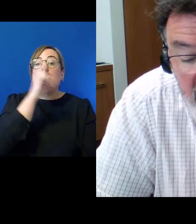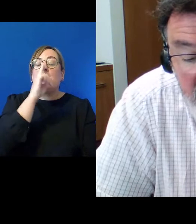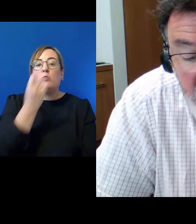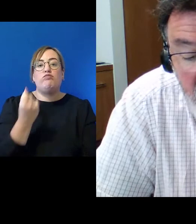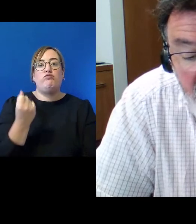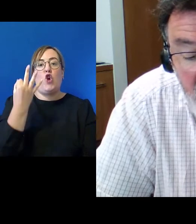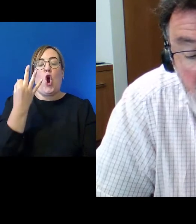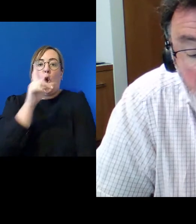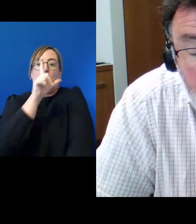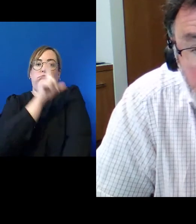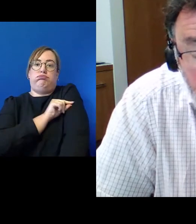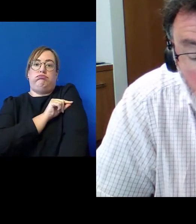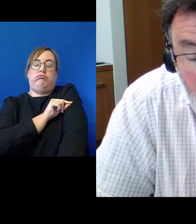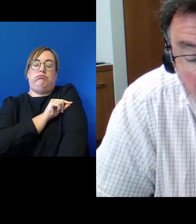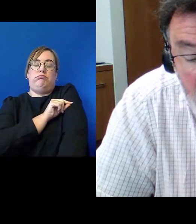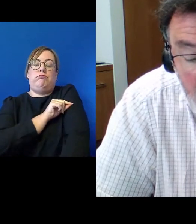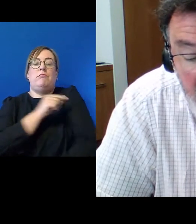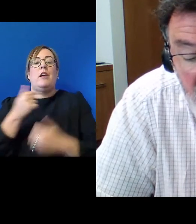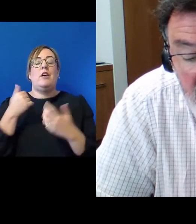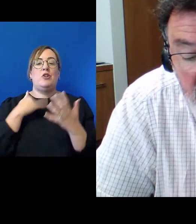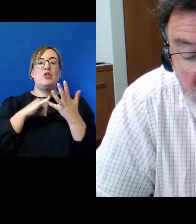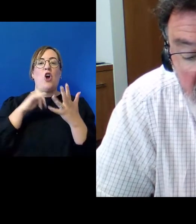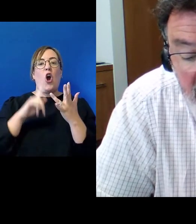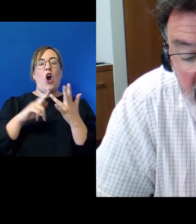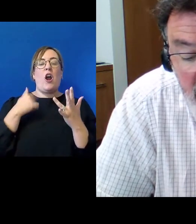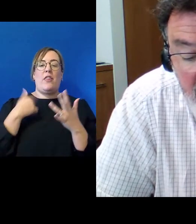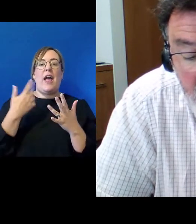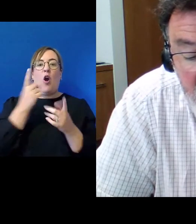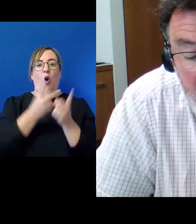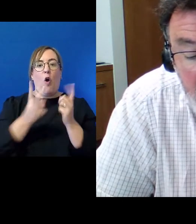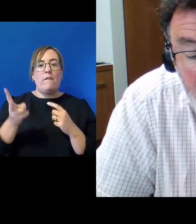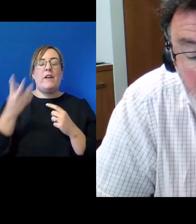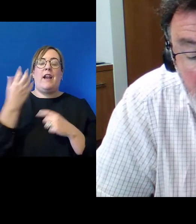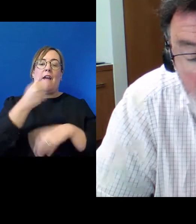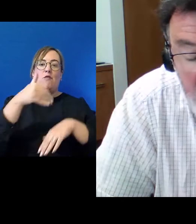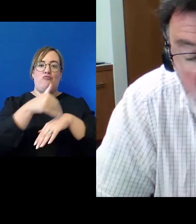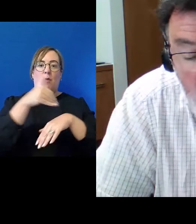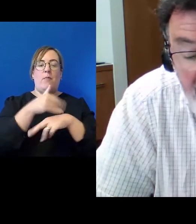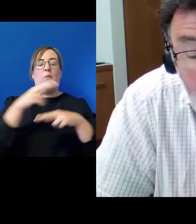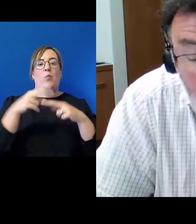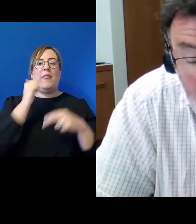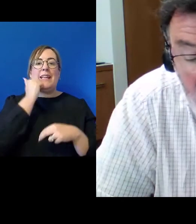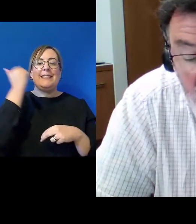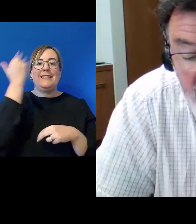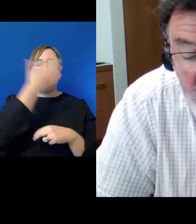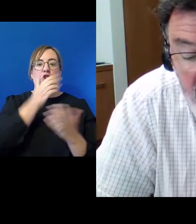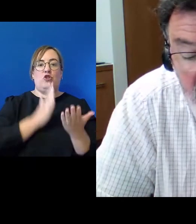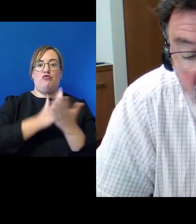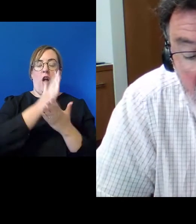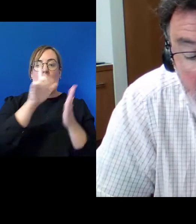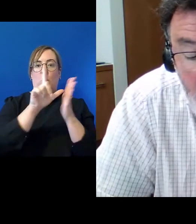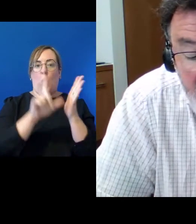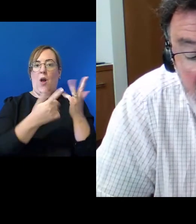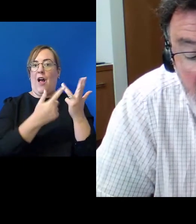placing state fiduciary or trust obligations at the centre of domestic Indigenous rights law, not so New Zealand.